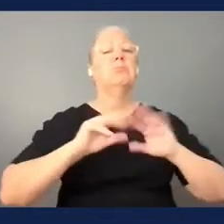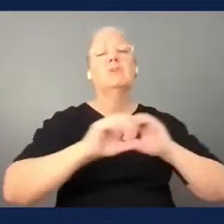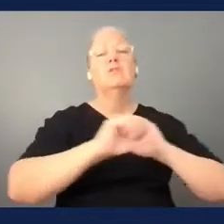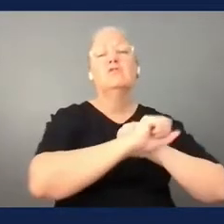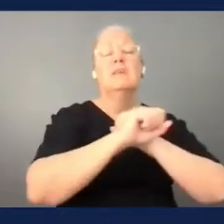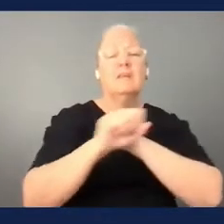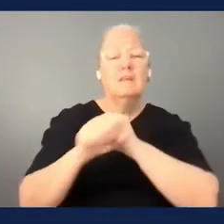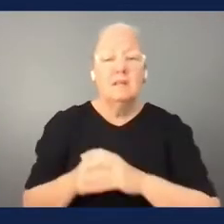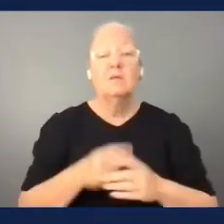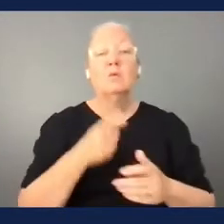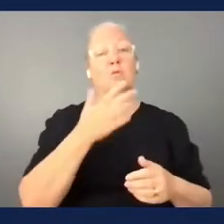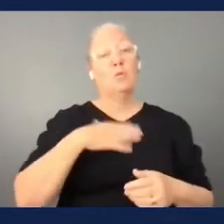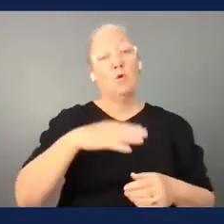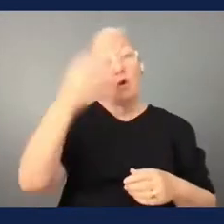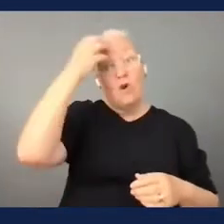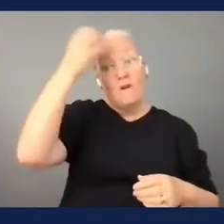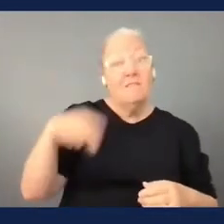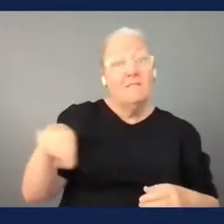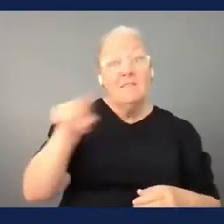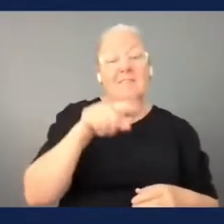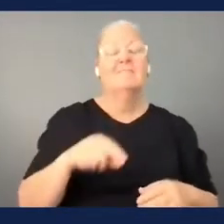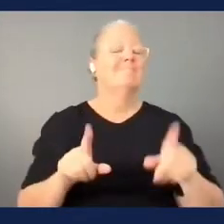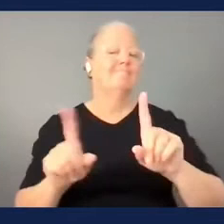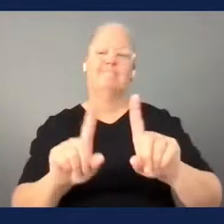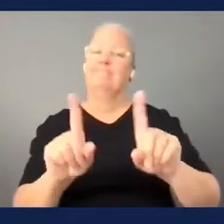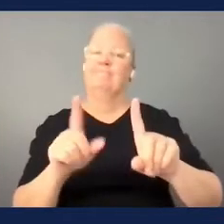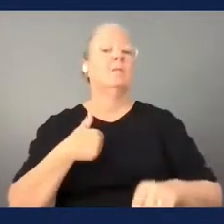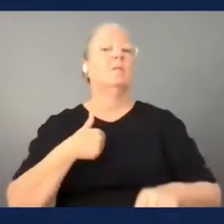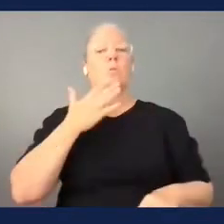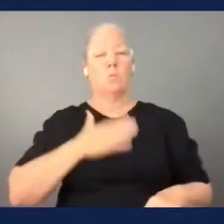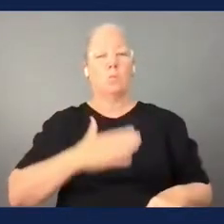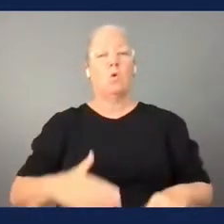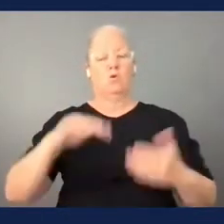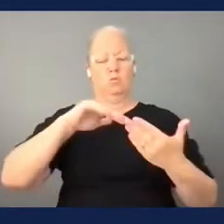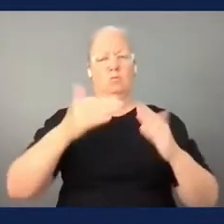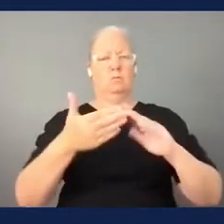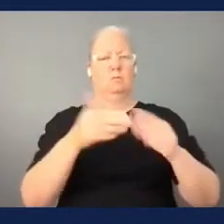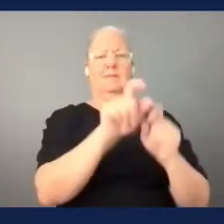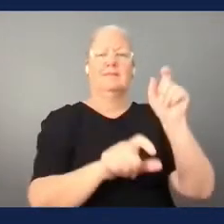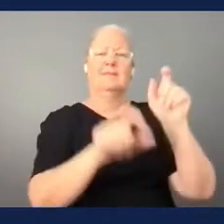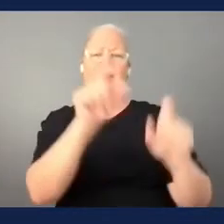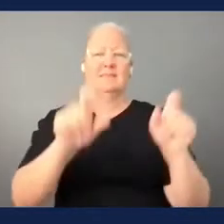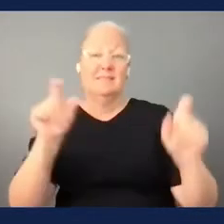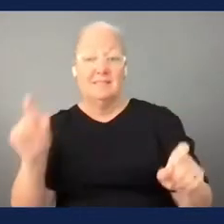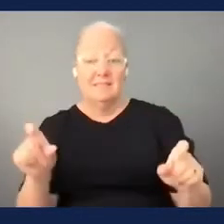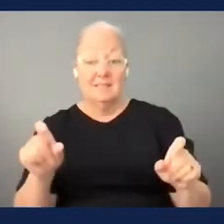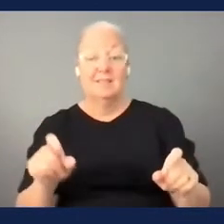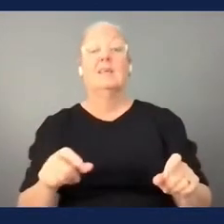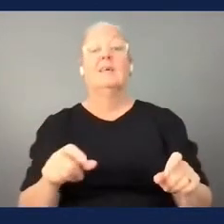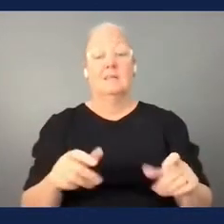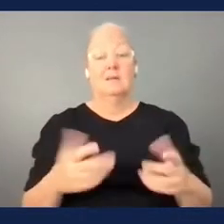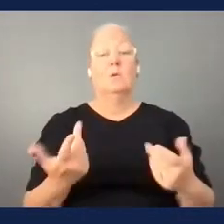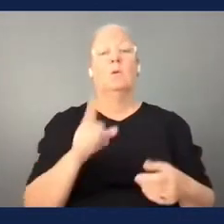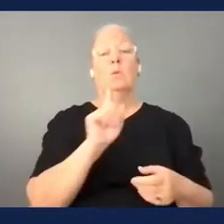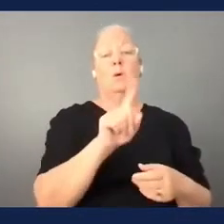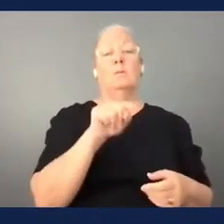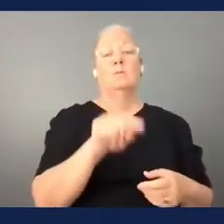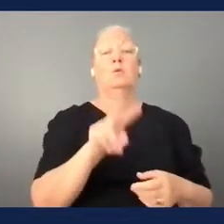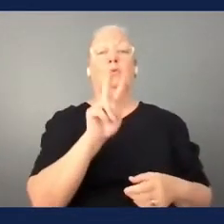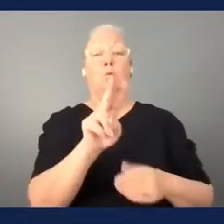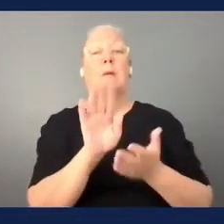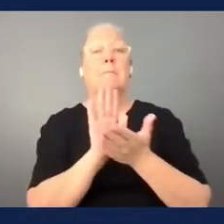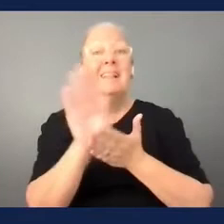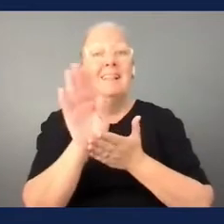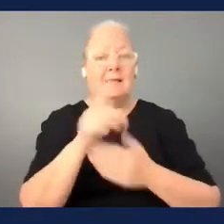it we want people to lead this charge and we start by uniting 1.2 billion persons with disabilities behind this campaign